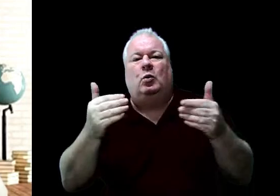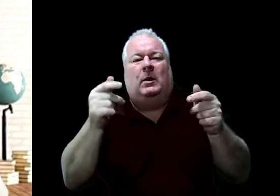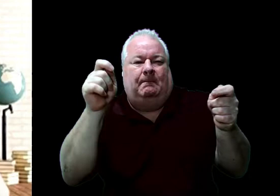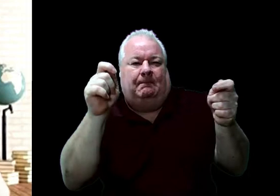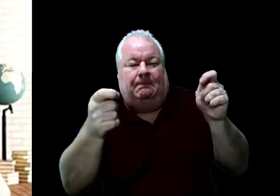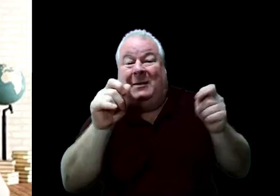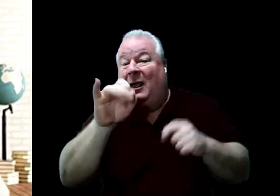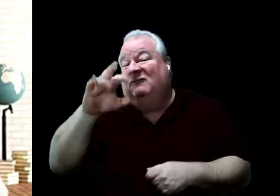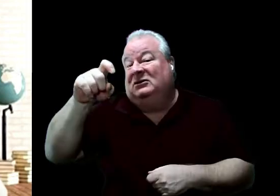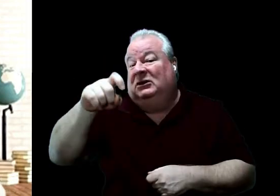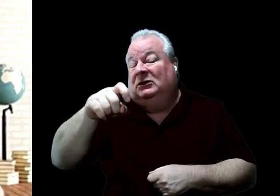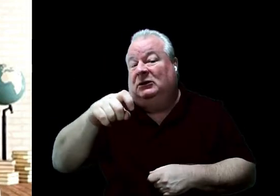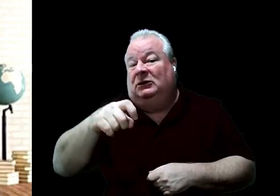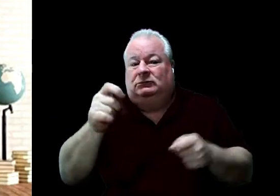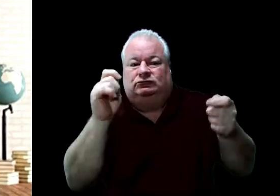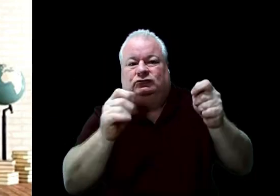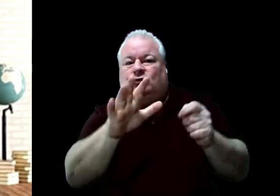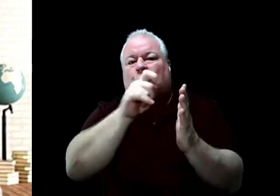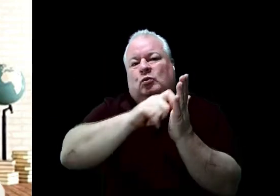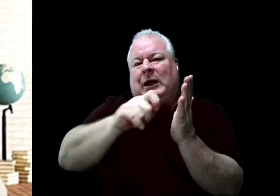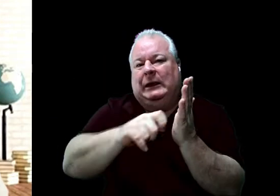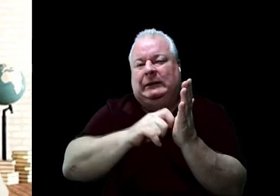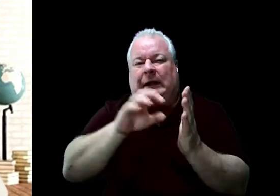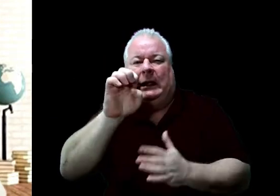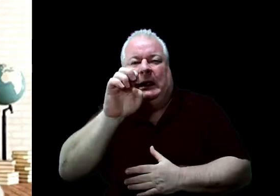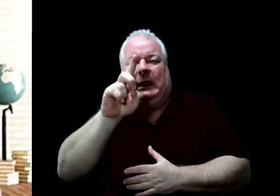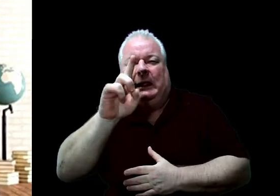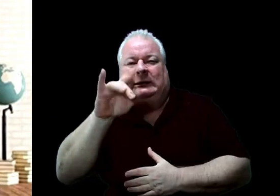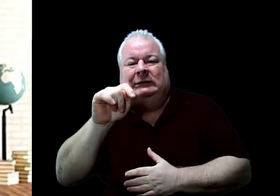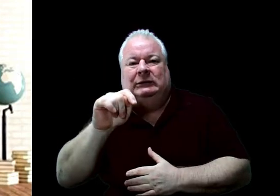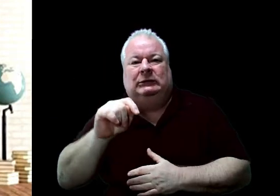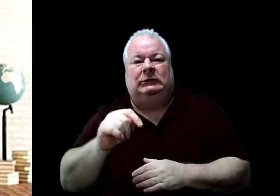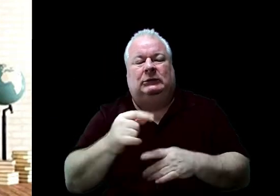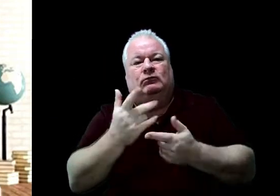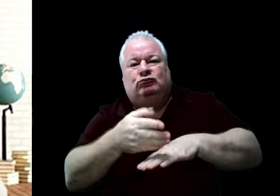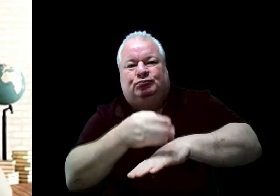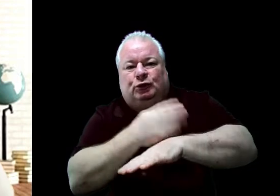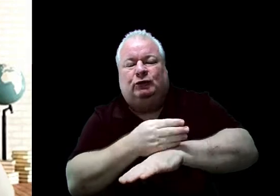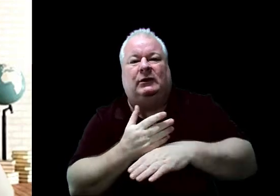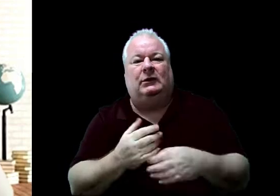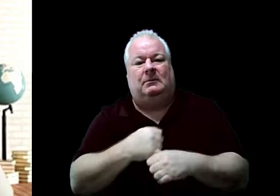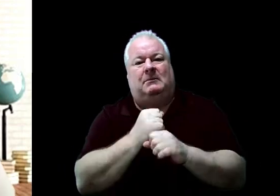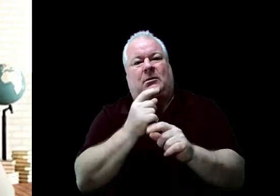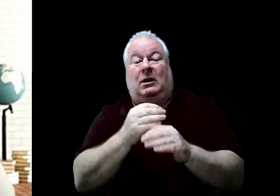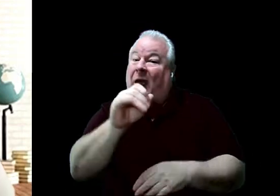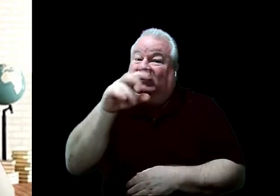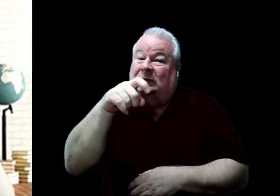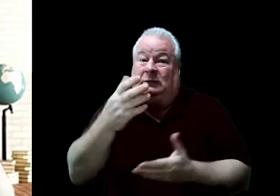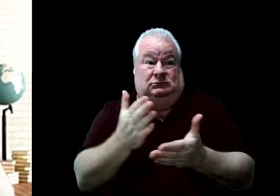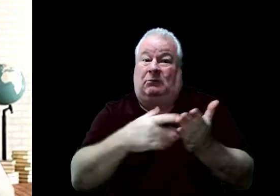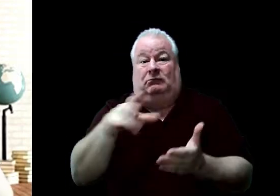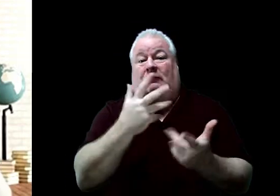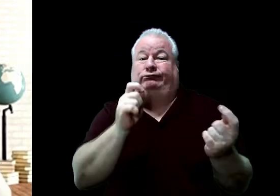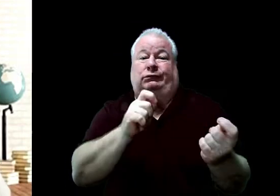up. That means write, edit, improve your speech if it needs